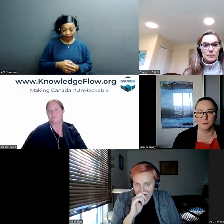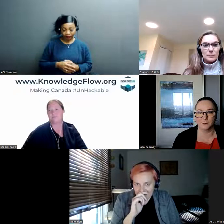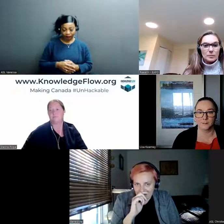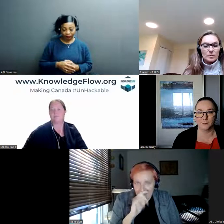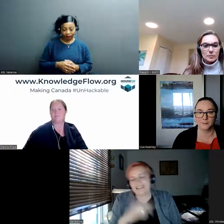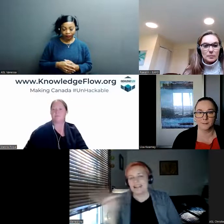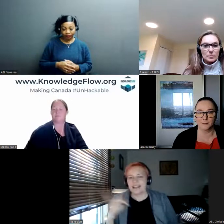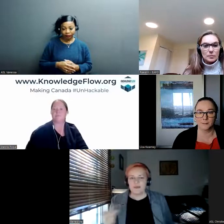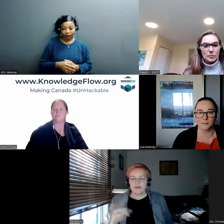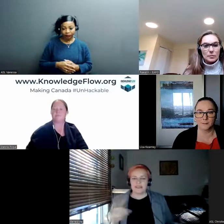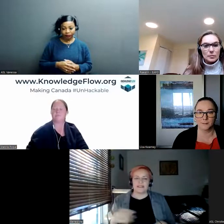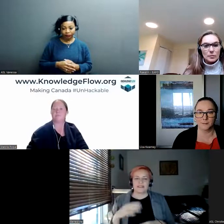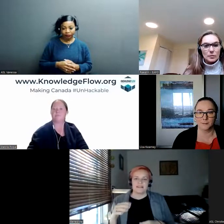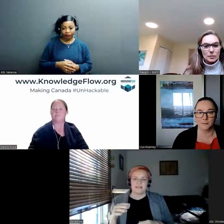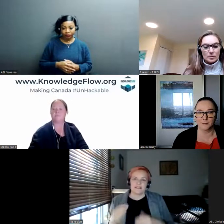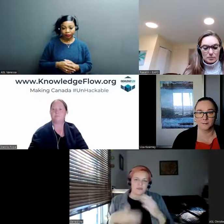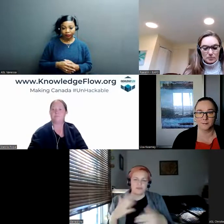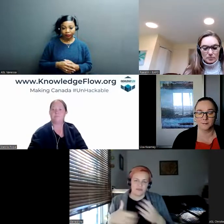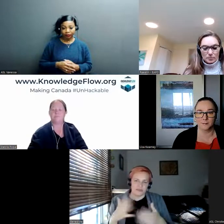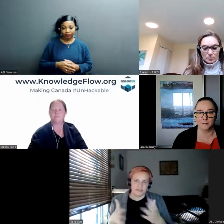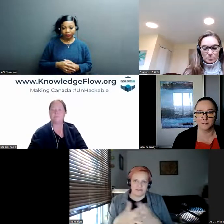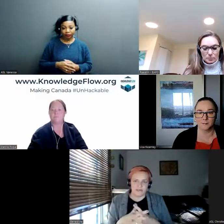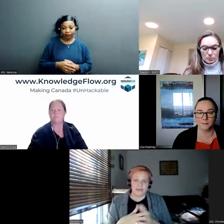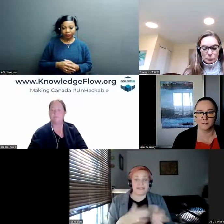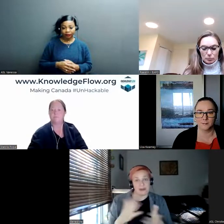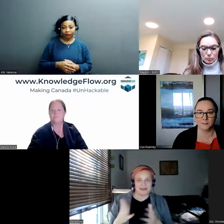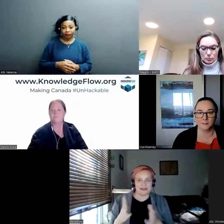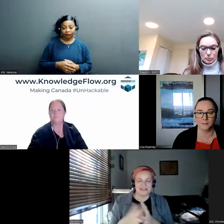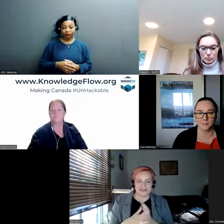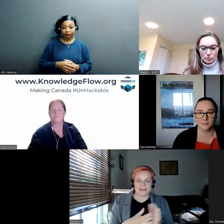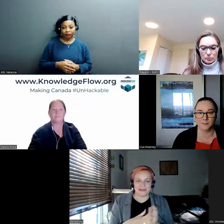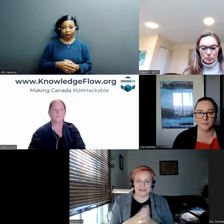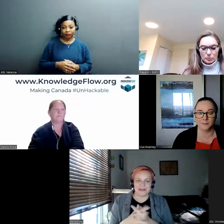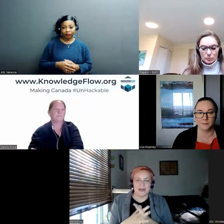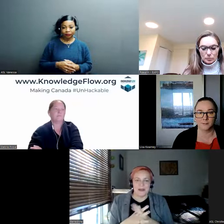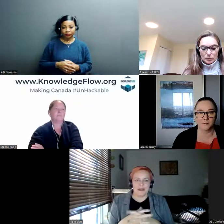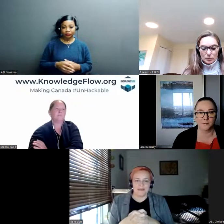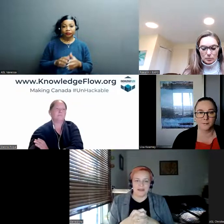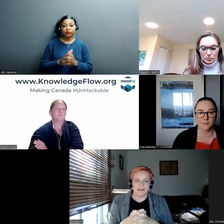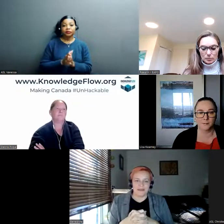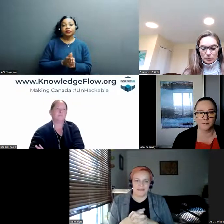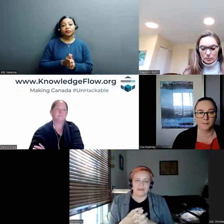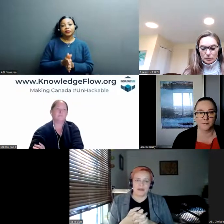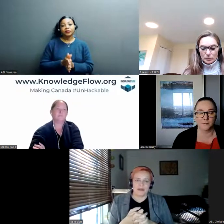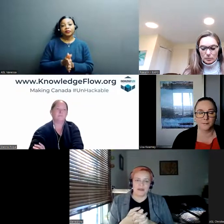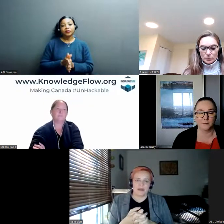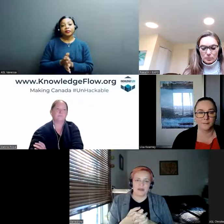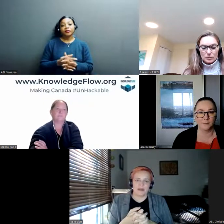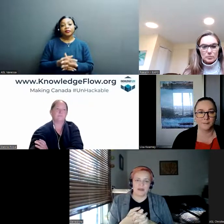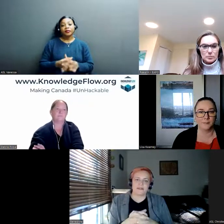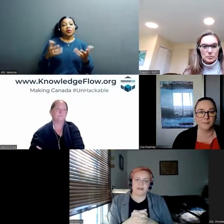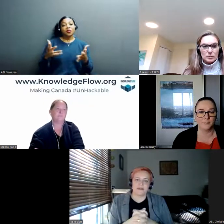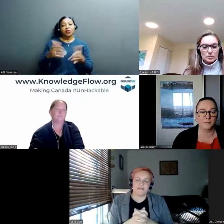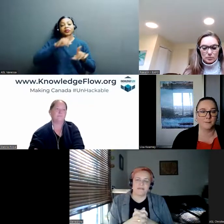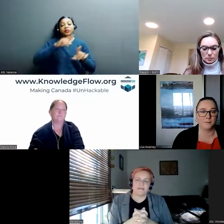the, I guess I kind of want to get, because we've already kind of addressed partially the question here, but I'm curious about the